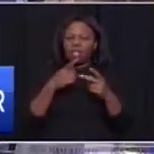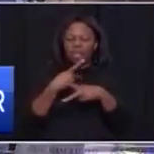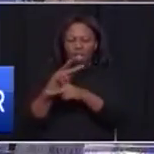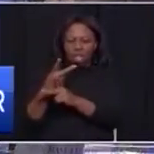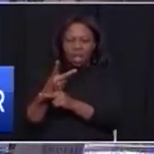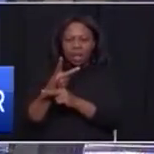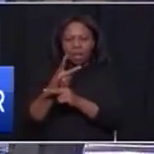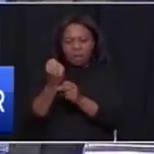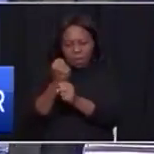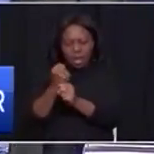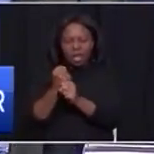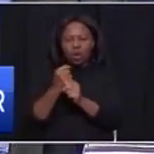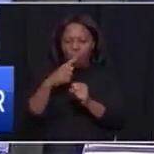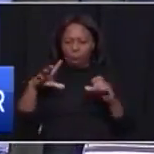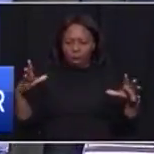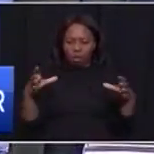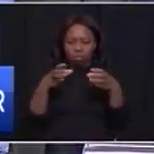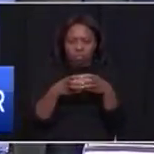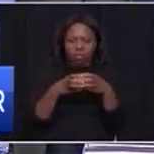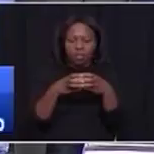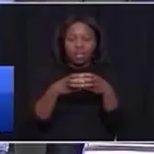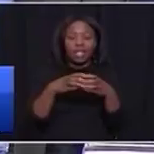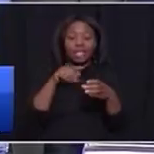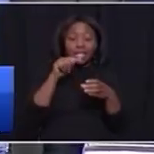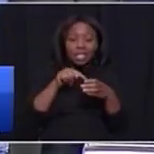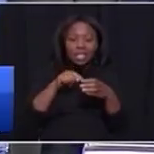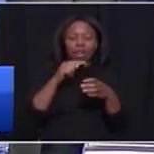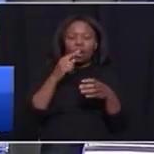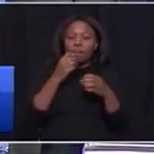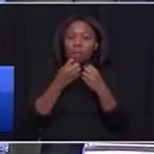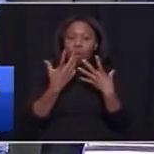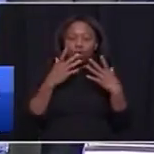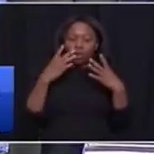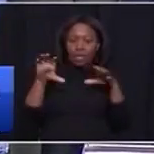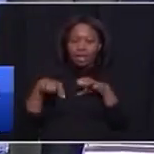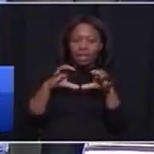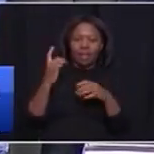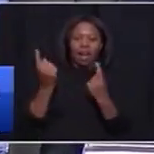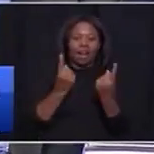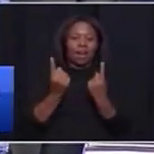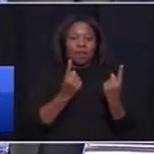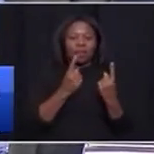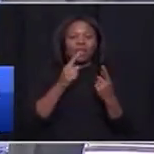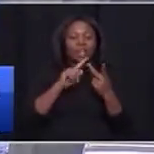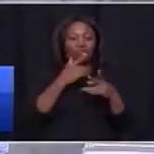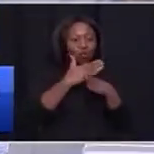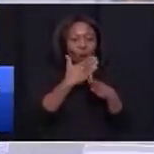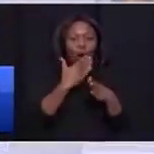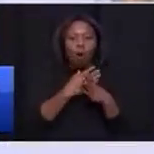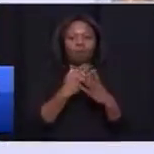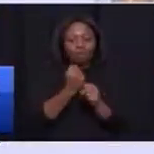cluster together. This is where a lot of activity is coming and a lot of jobs are going to be created.